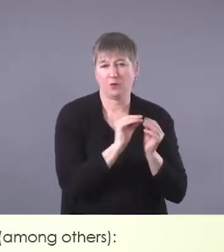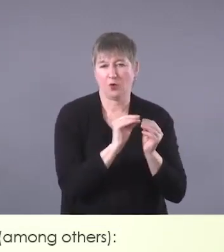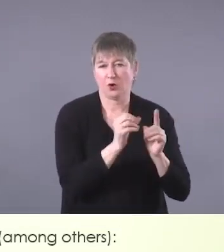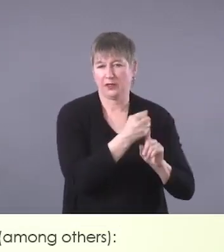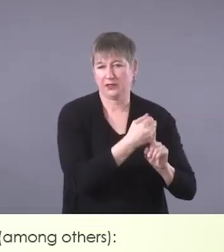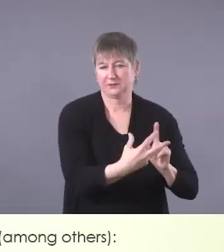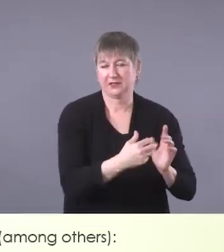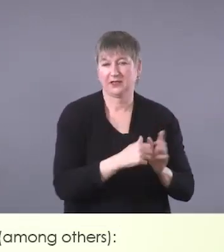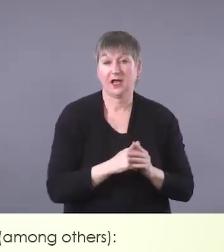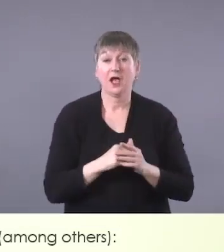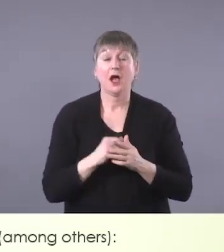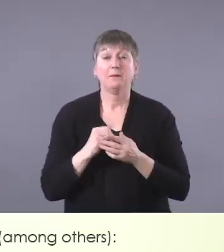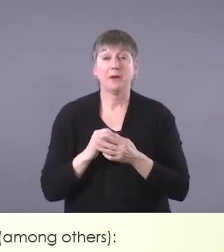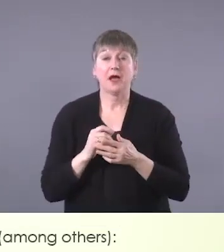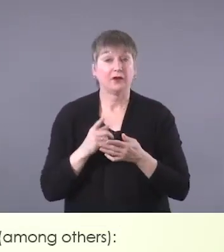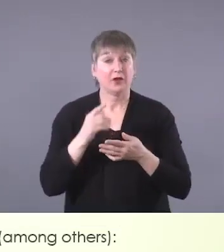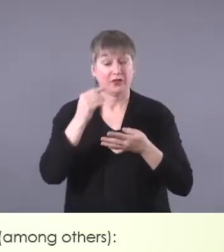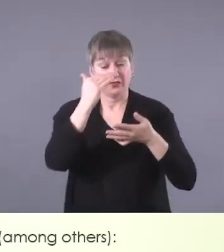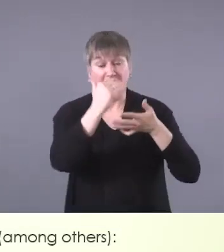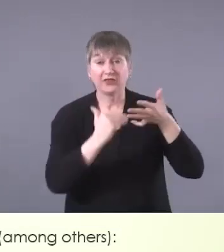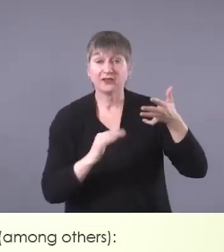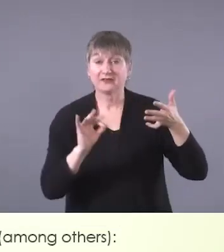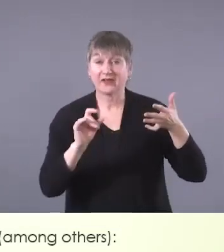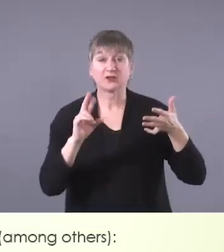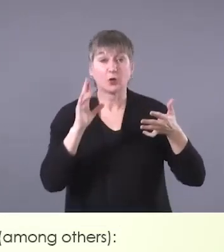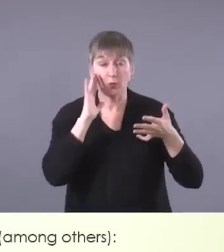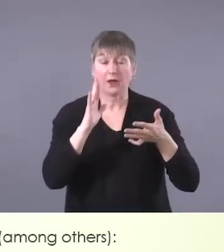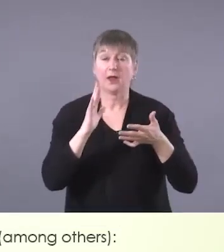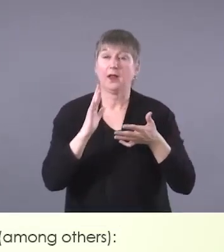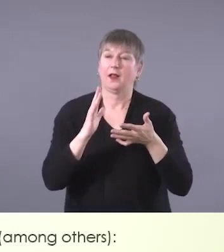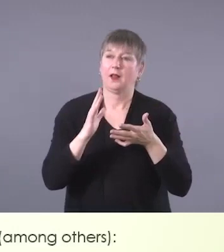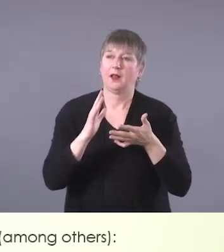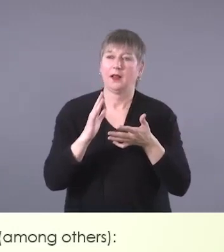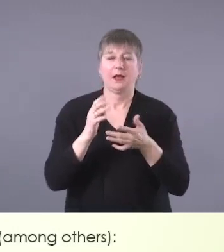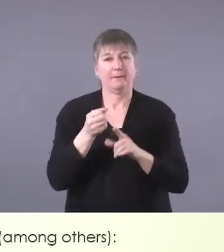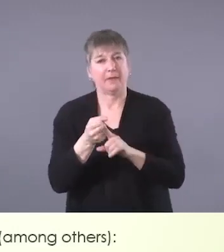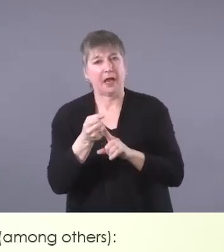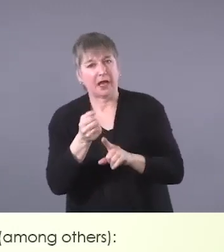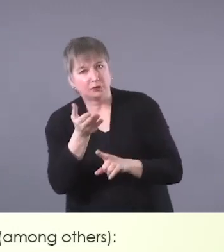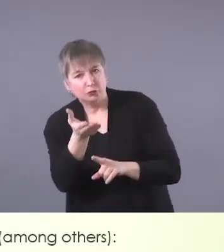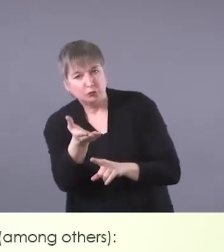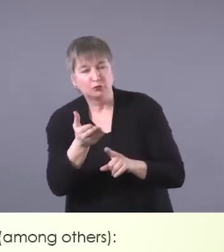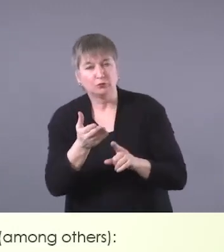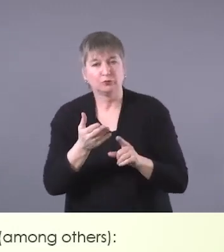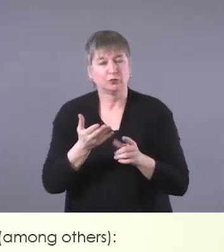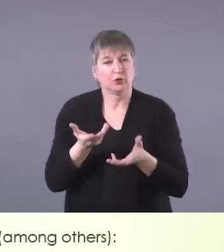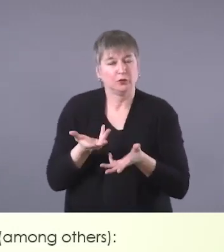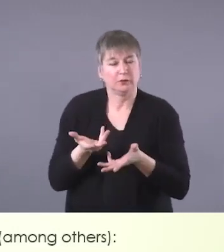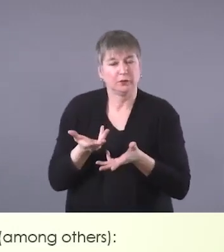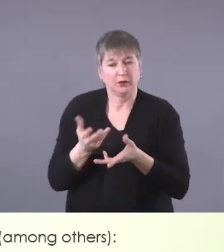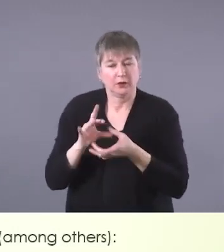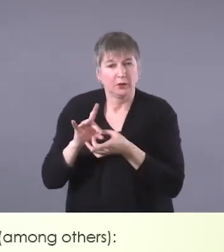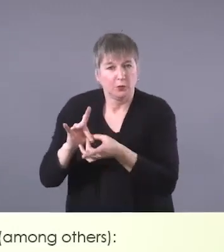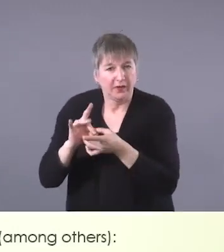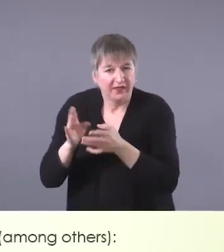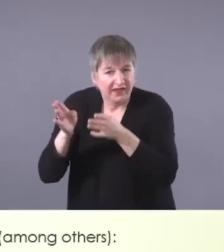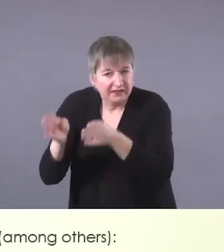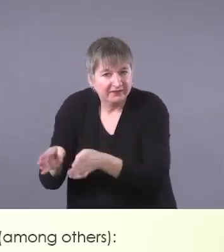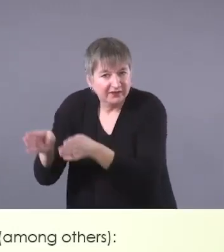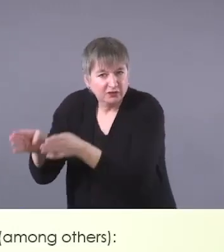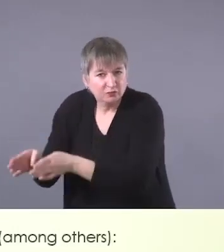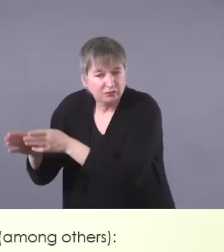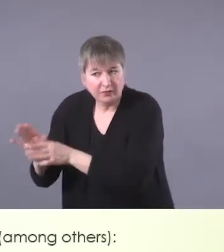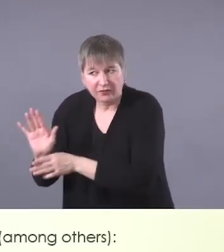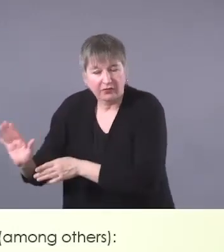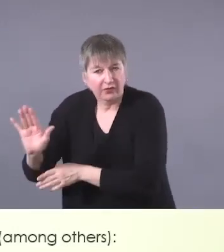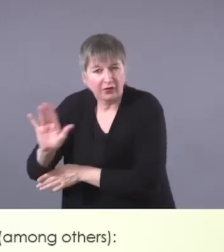factors will play a really big role potentially in how you work with Indigenous people, or sorry, with individuals in various communities.